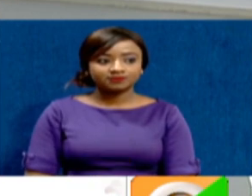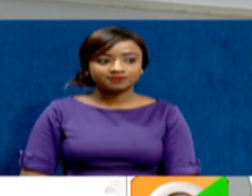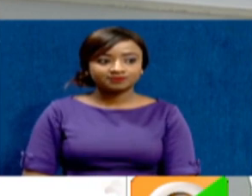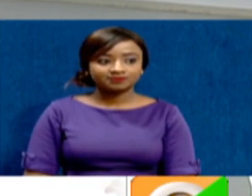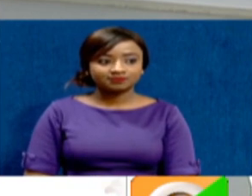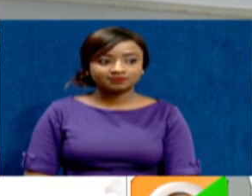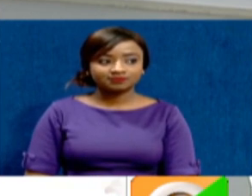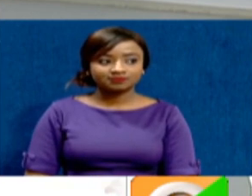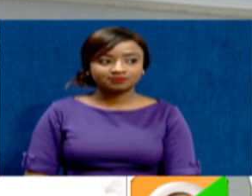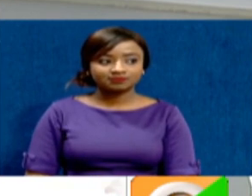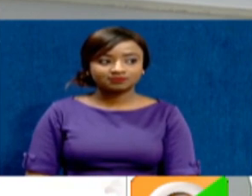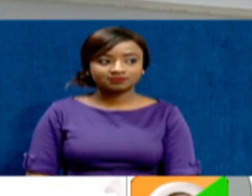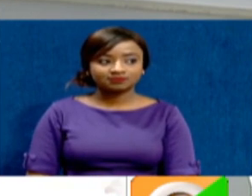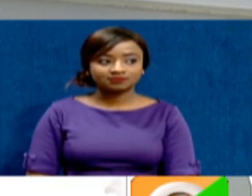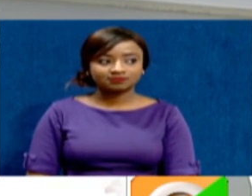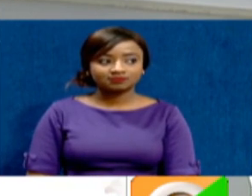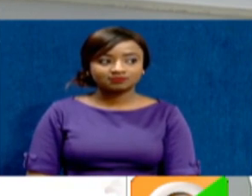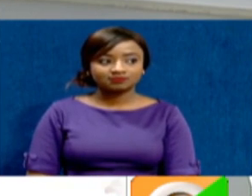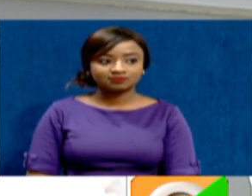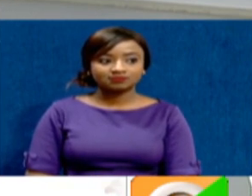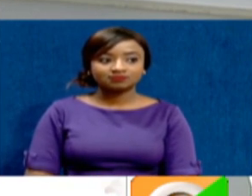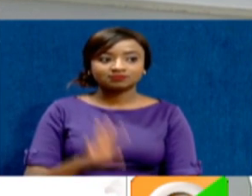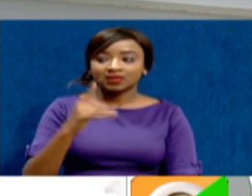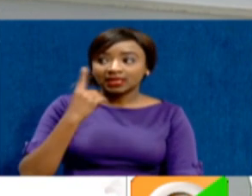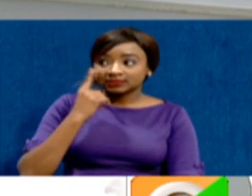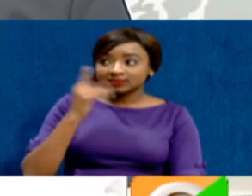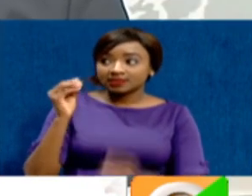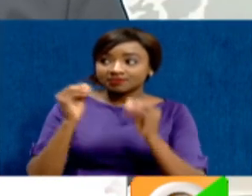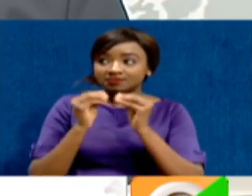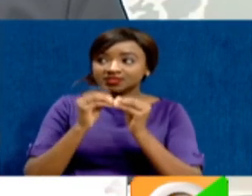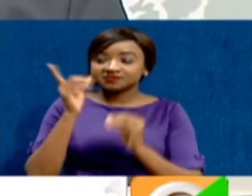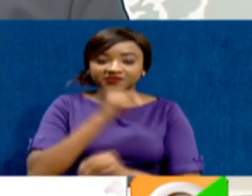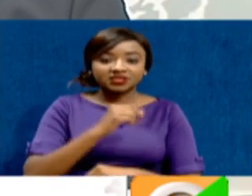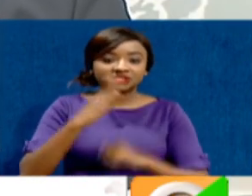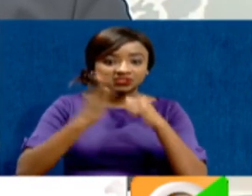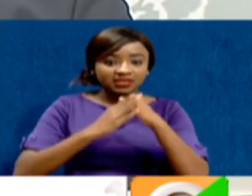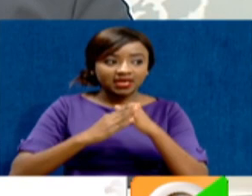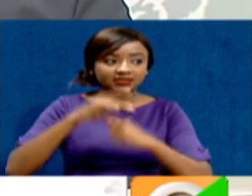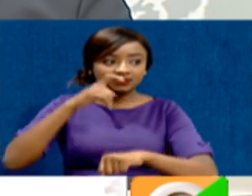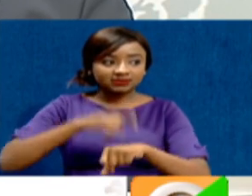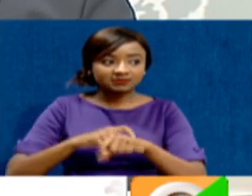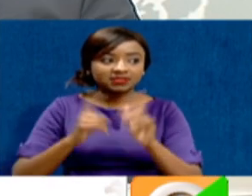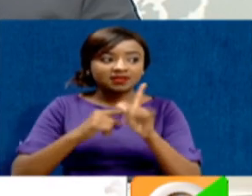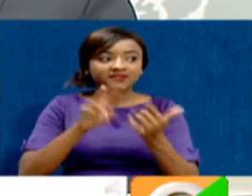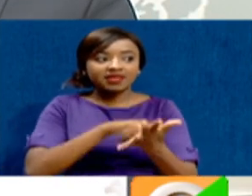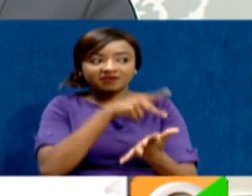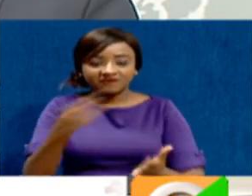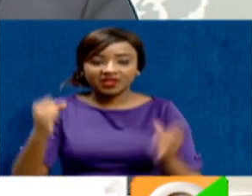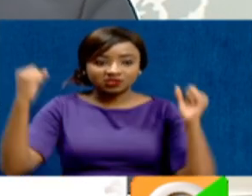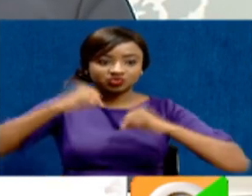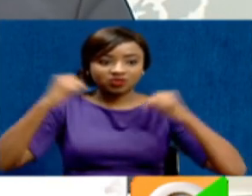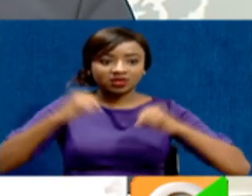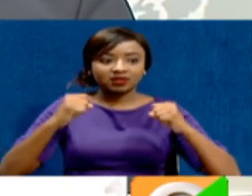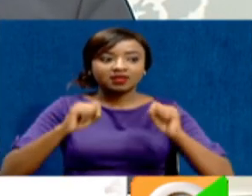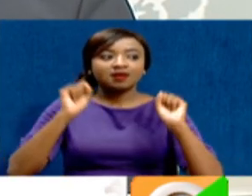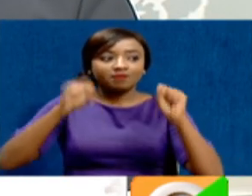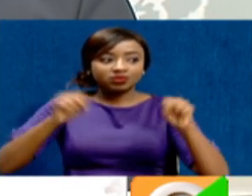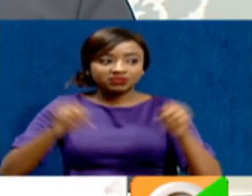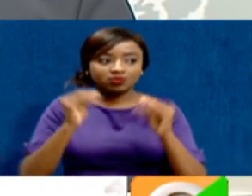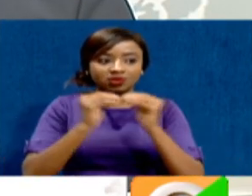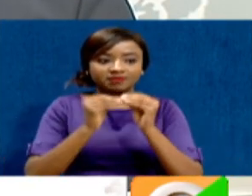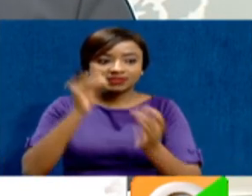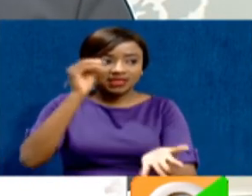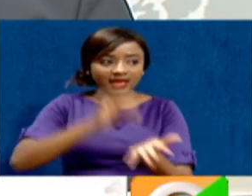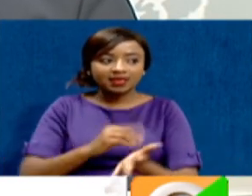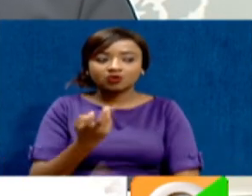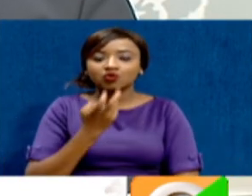So, this is the tenth time. Well, they have met nine times and failed to agree. So, they meet again on Tuesday if there will be a consensus,